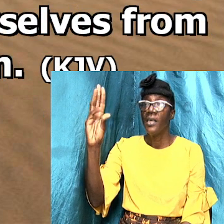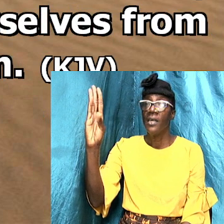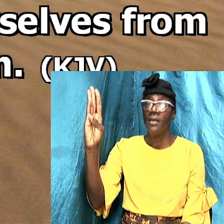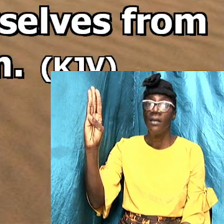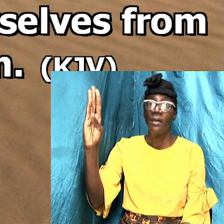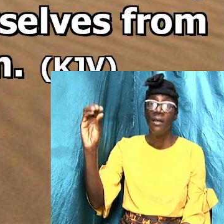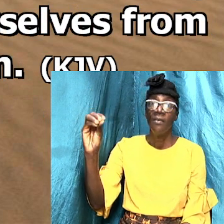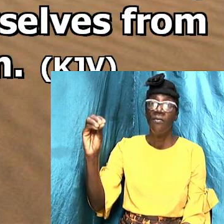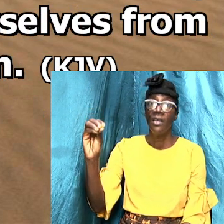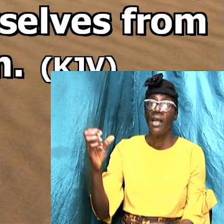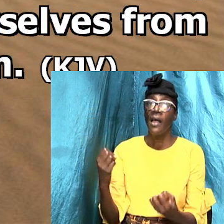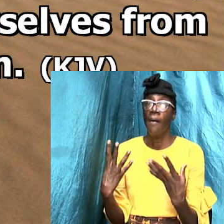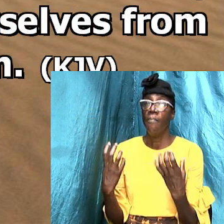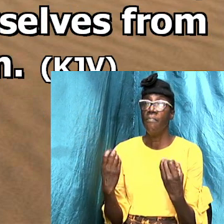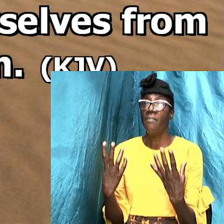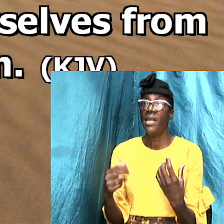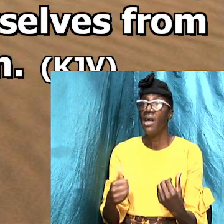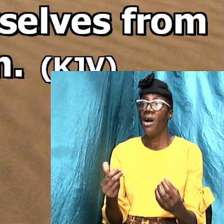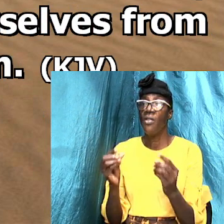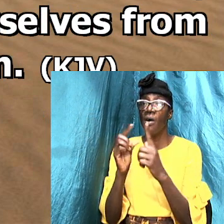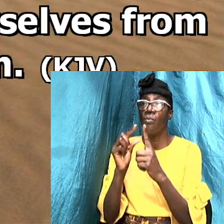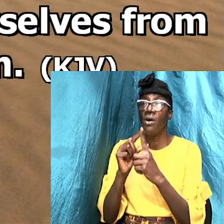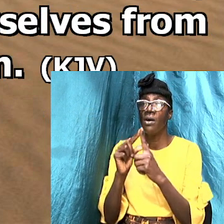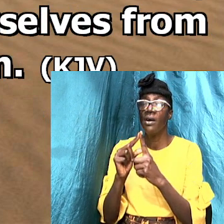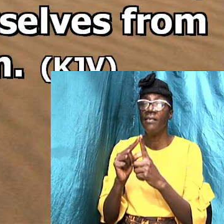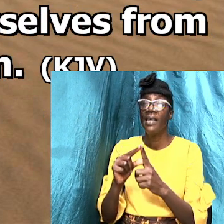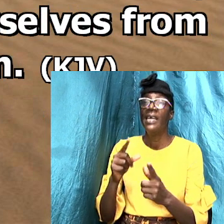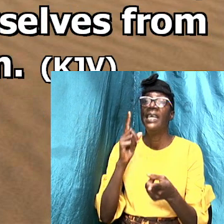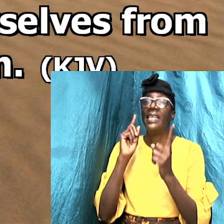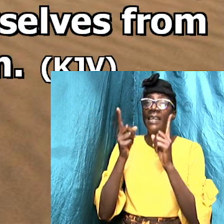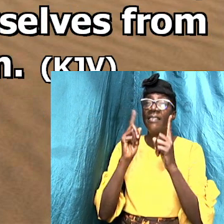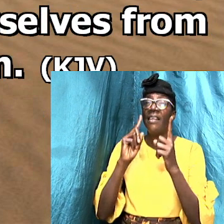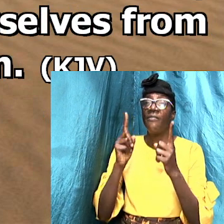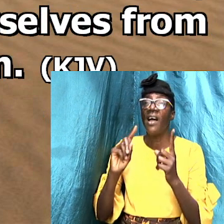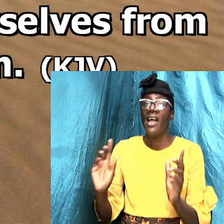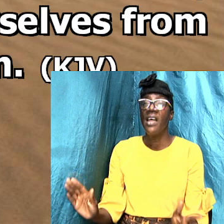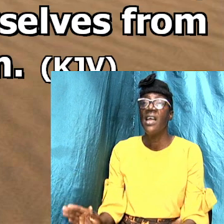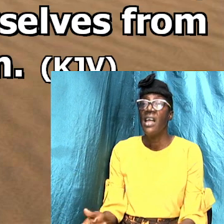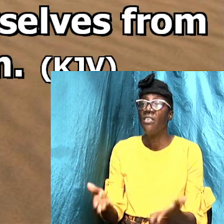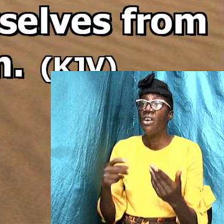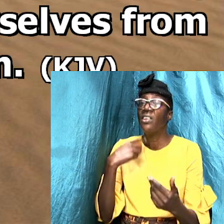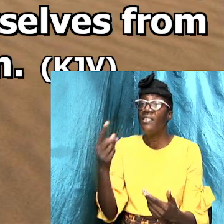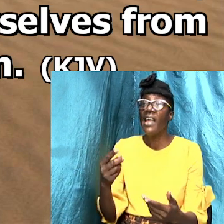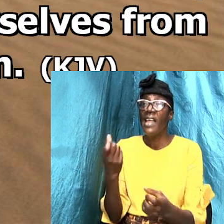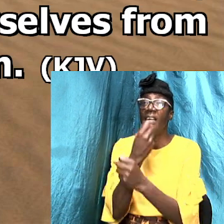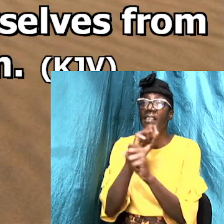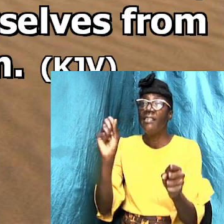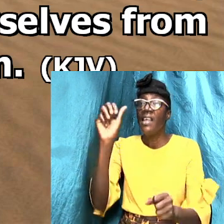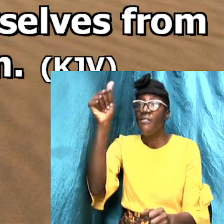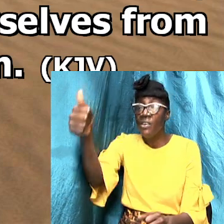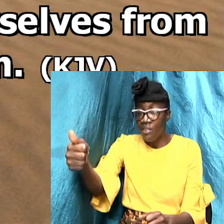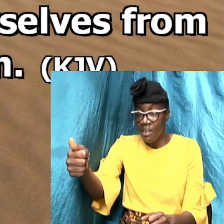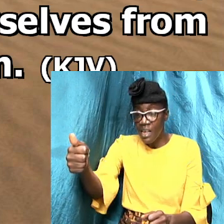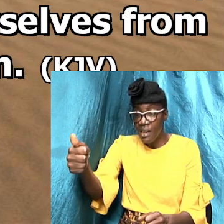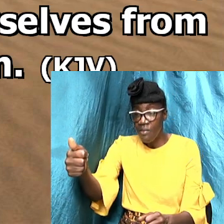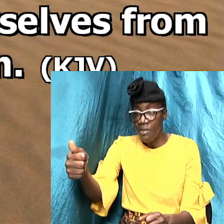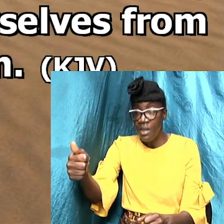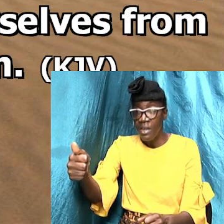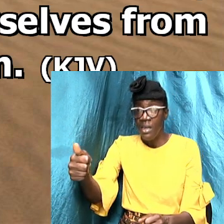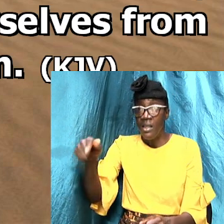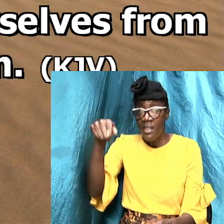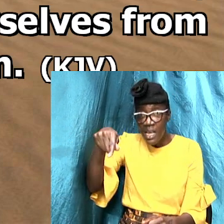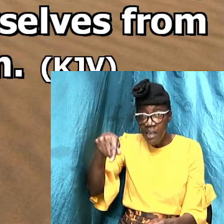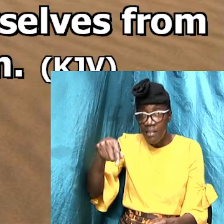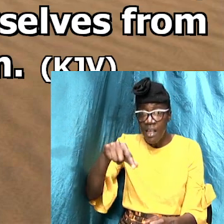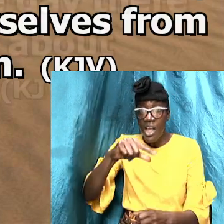and with many other words did he testify and exhort saying save yourself from this unto